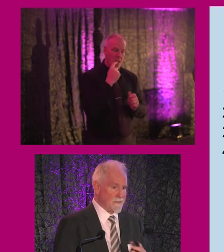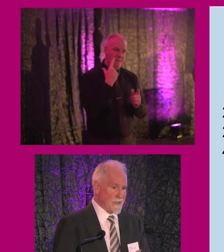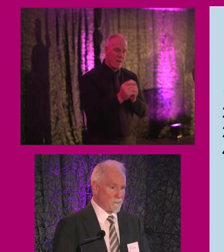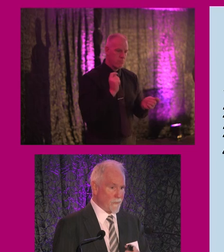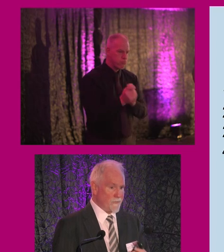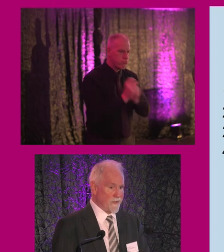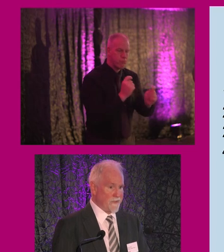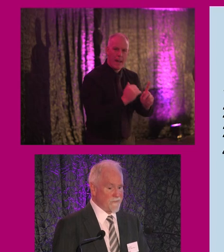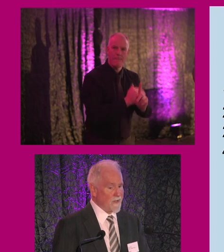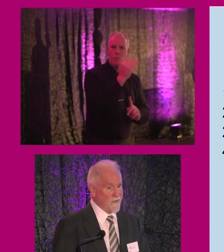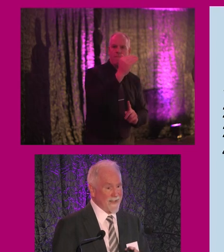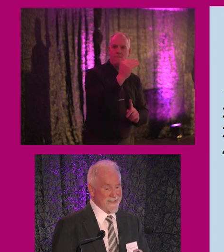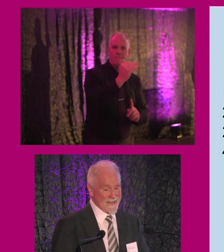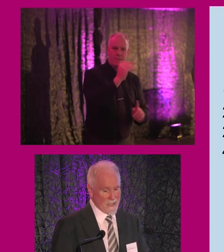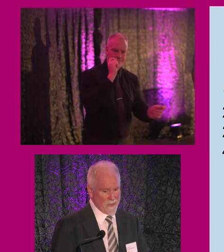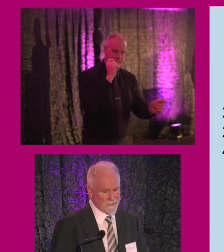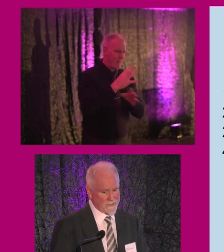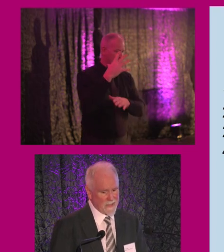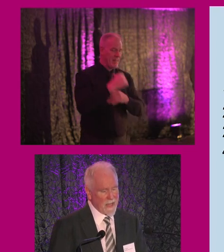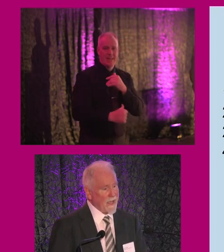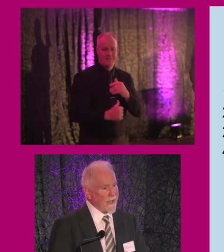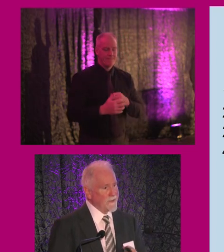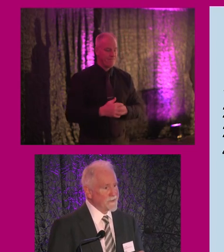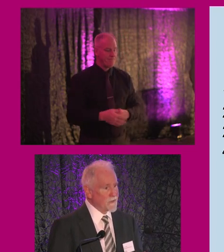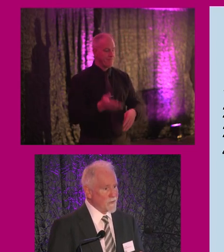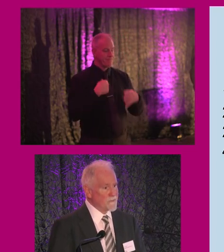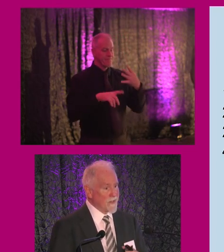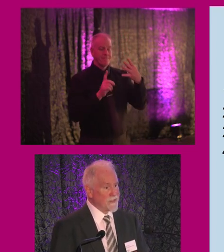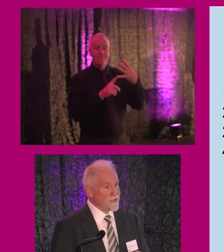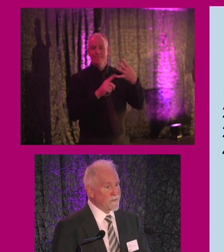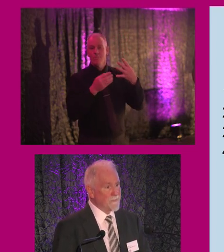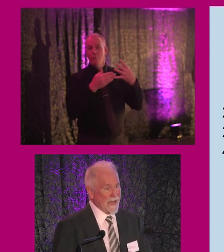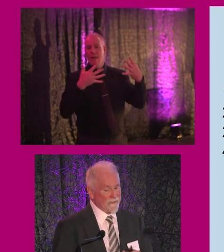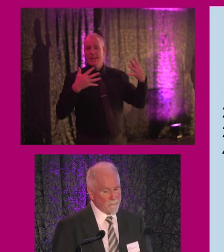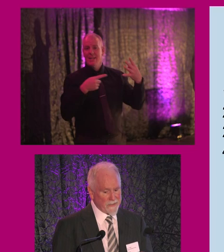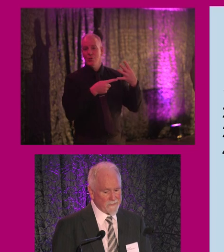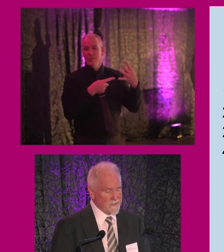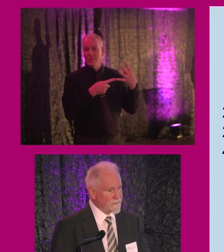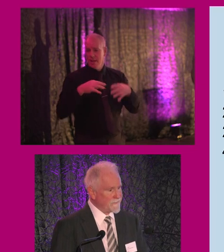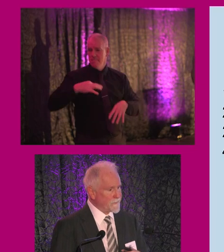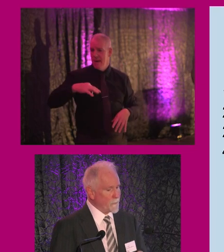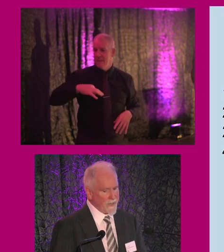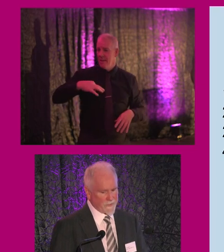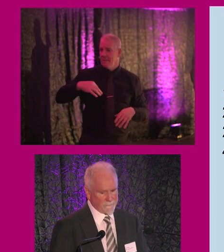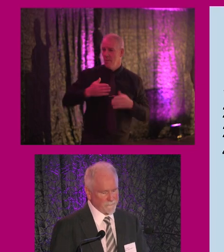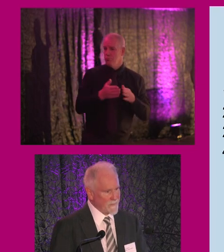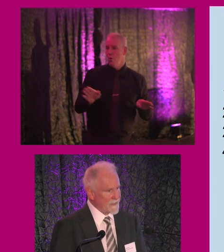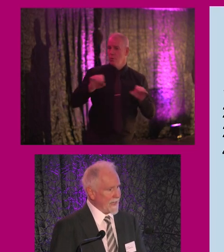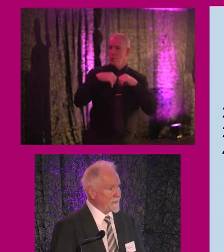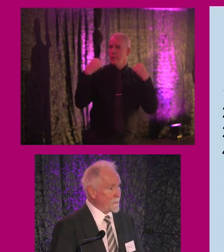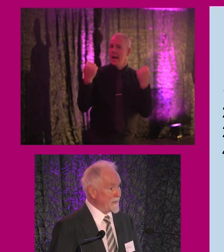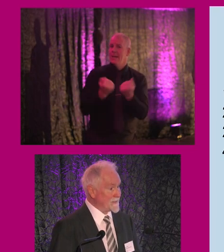constantly improving and evolving on a daily basis. And of course, recognition of benefits for the wider,